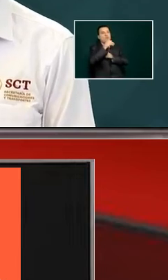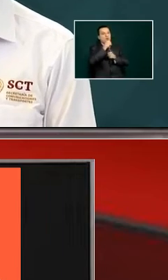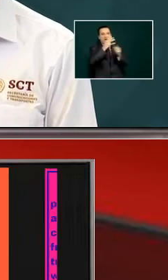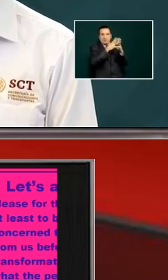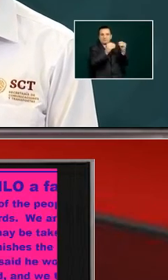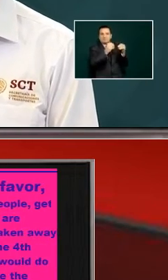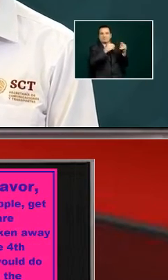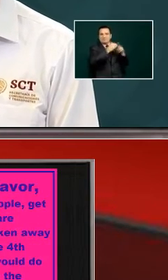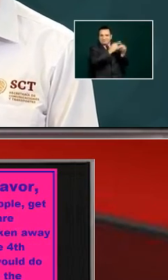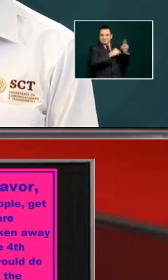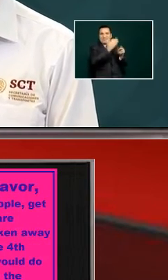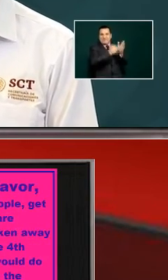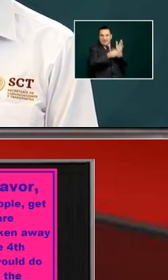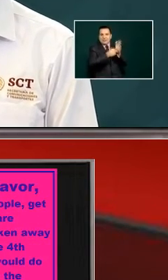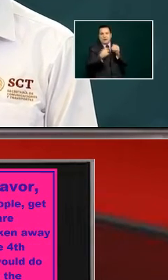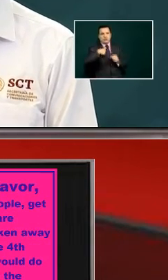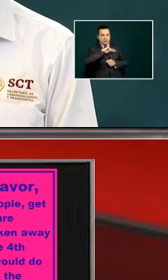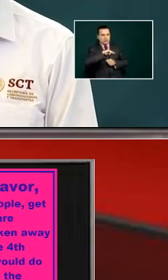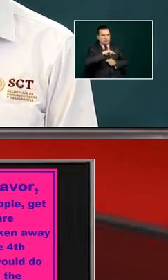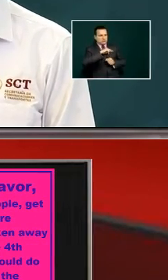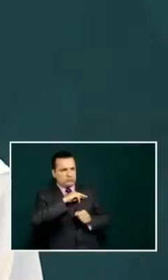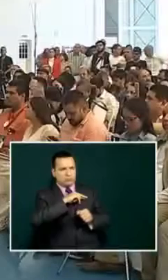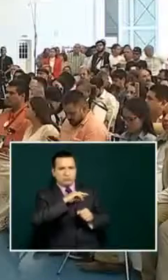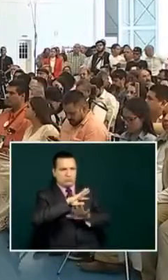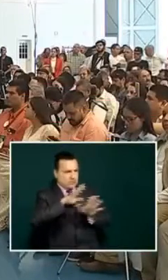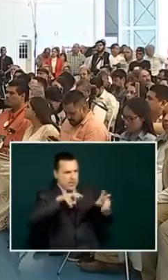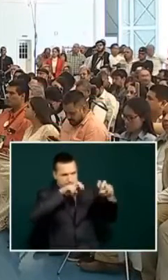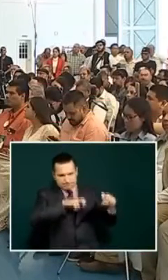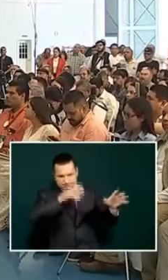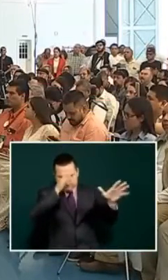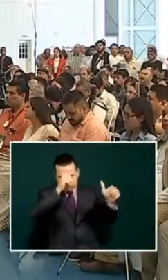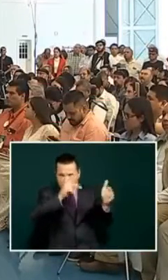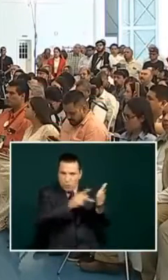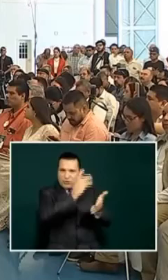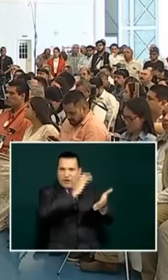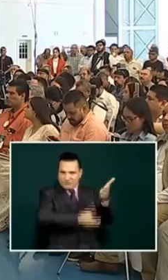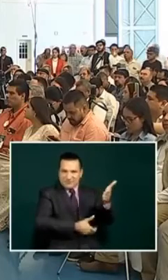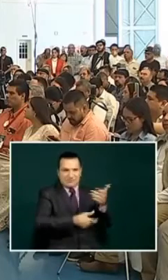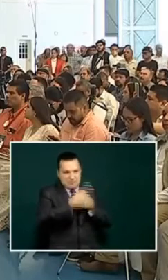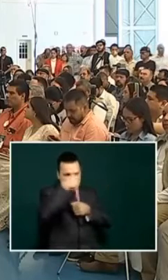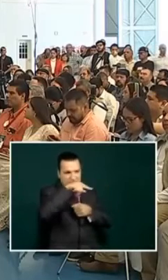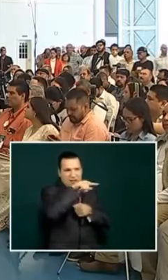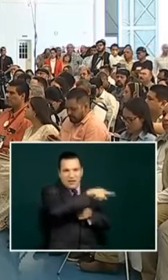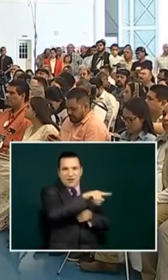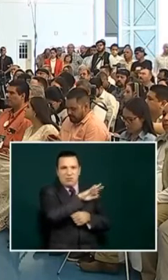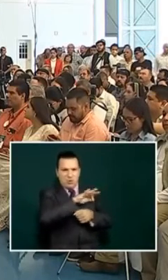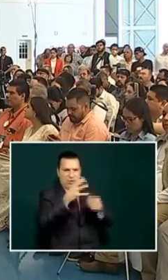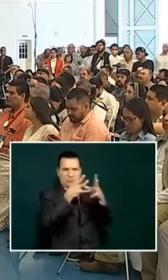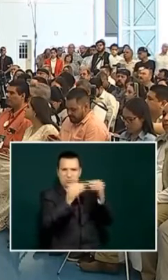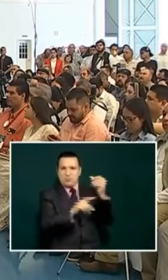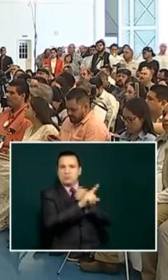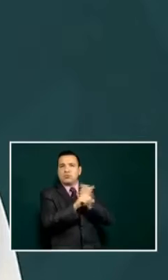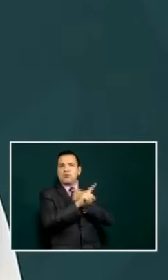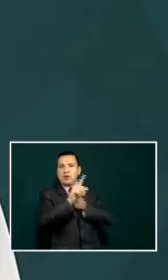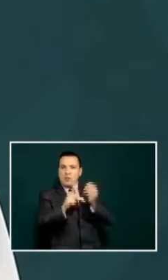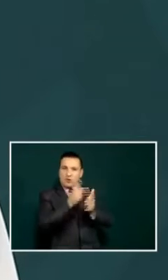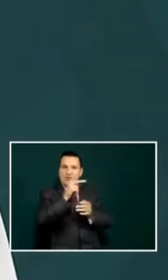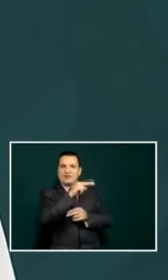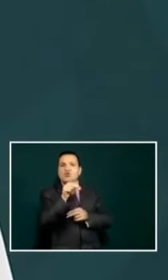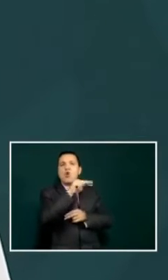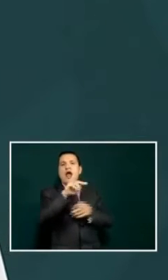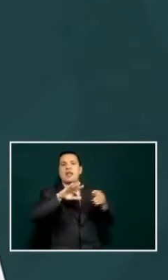there's some that are having a problem attending to some of these problems but we're trying to come